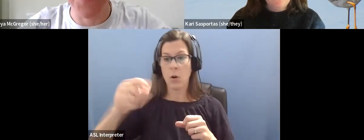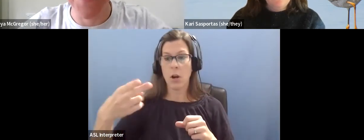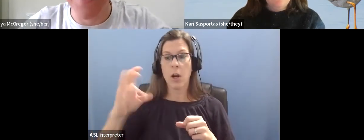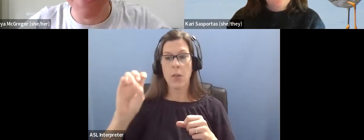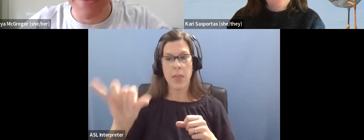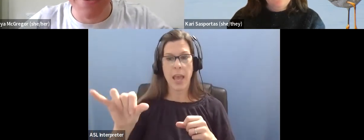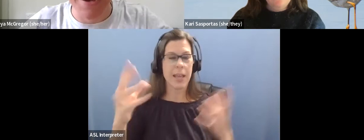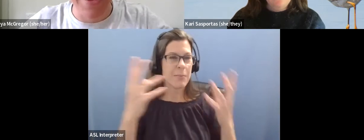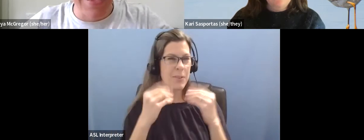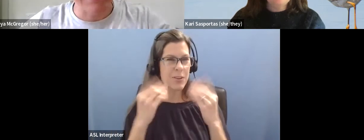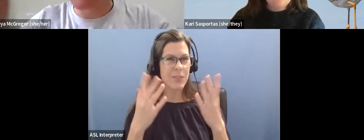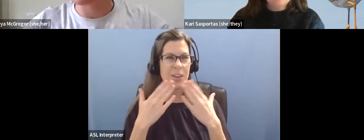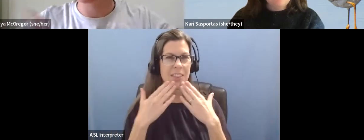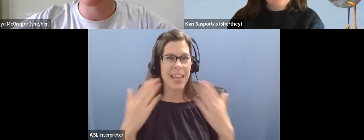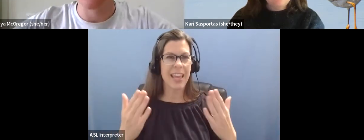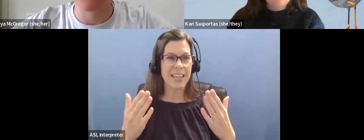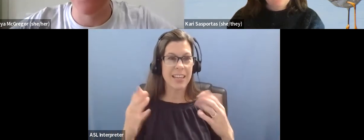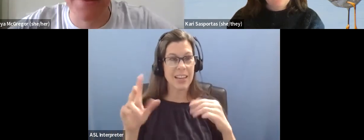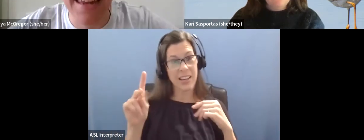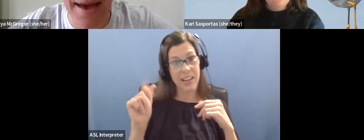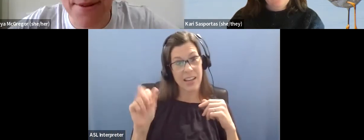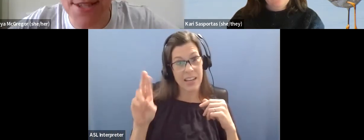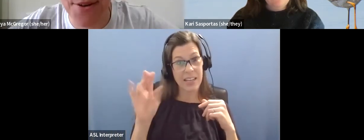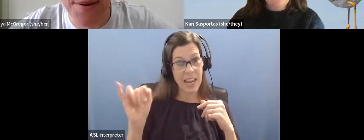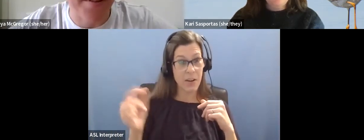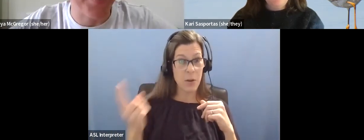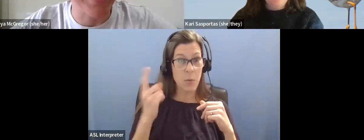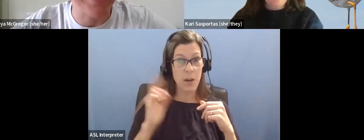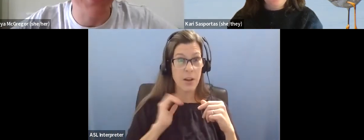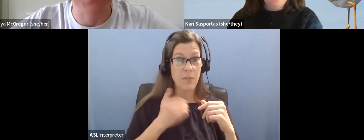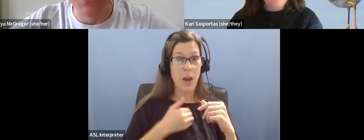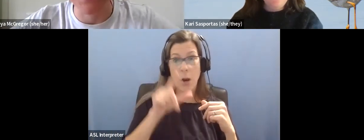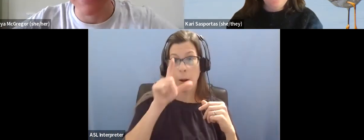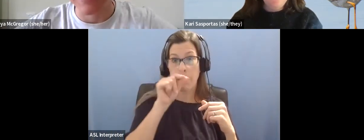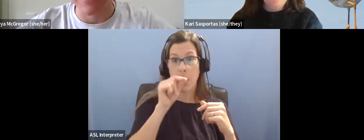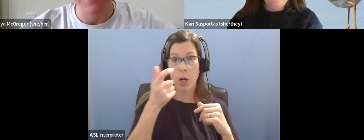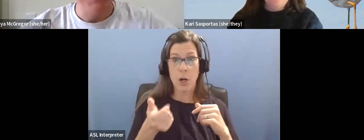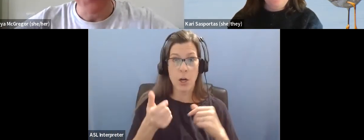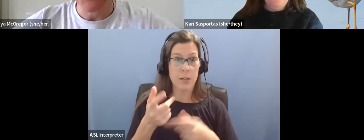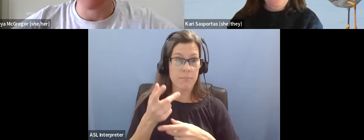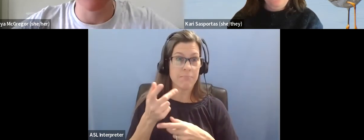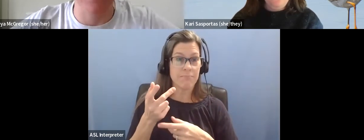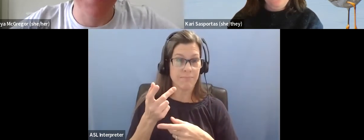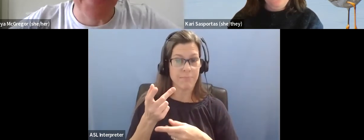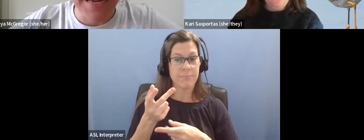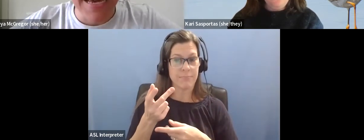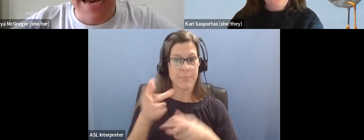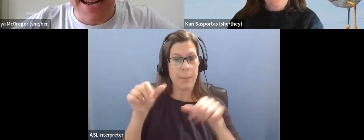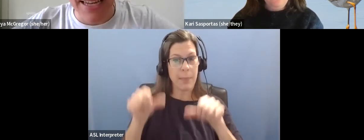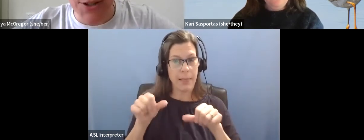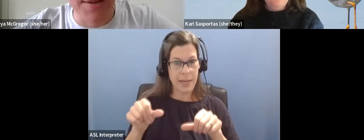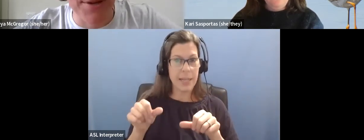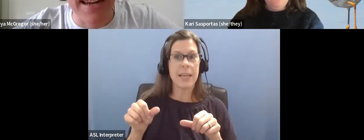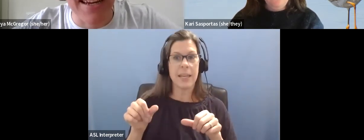Beautiful. Thank you. Thank you, Kerry. And Kerry is one of our birdability captains who are our volunteers who work within the local community to help